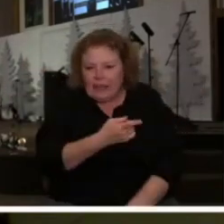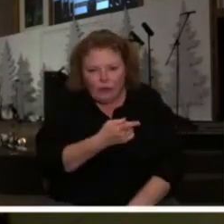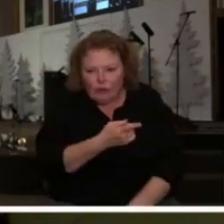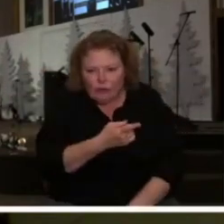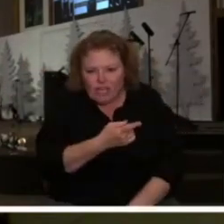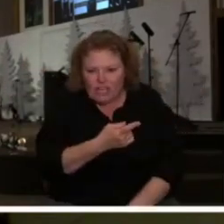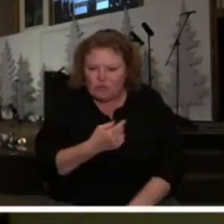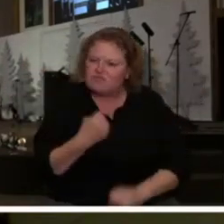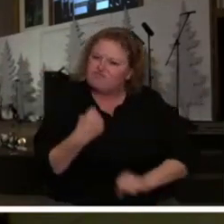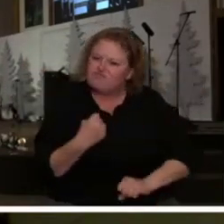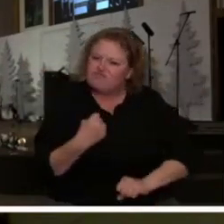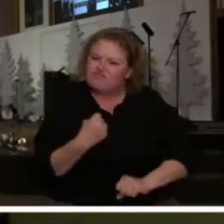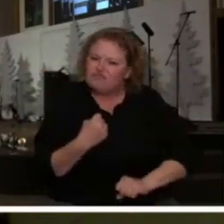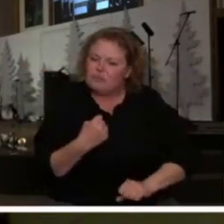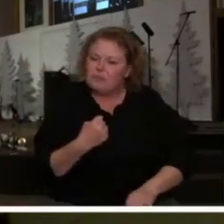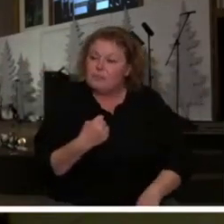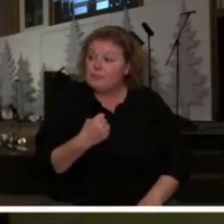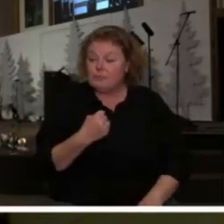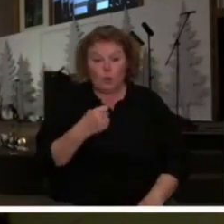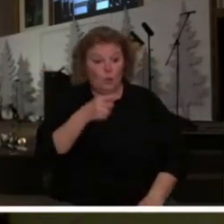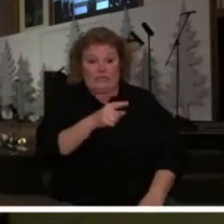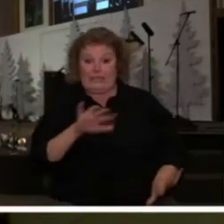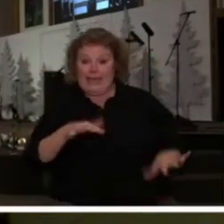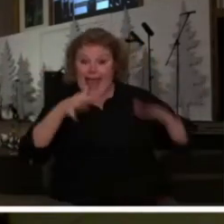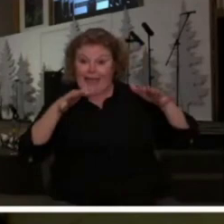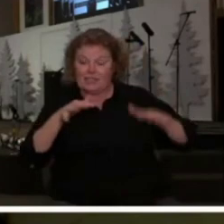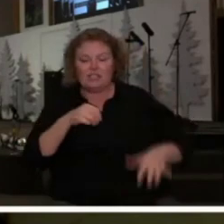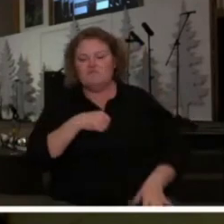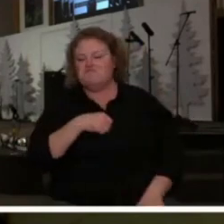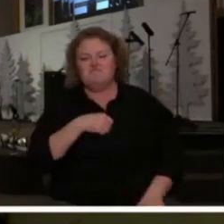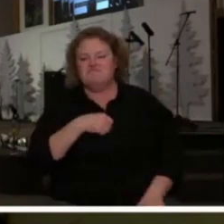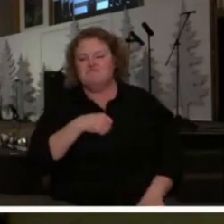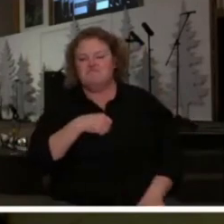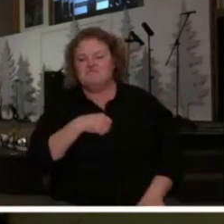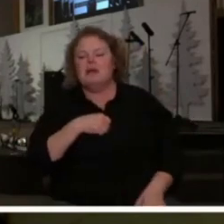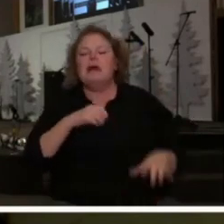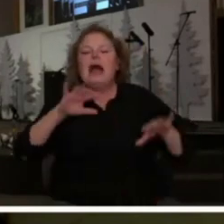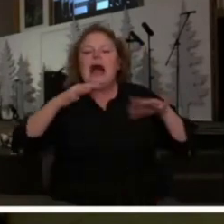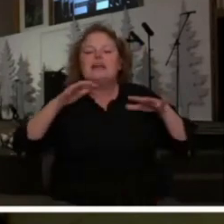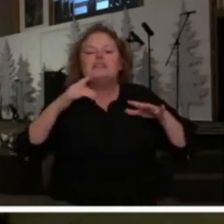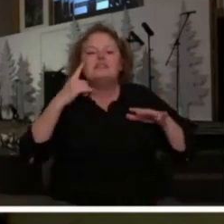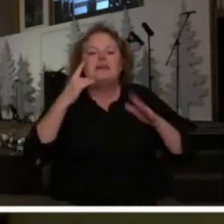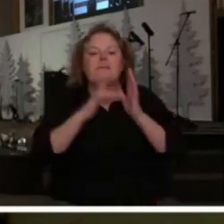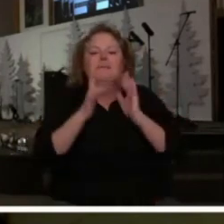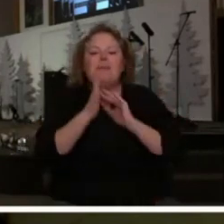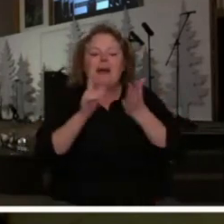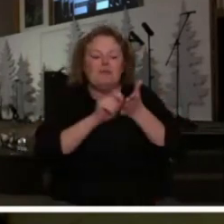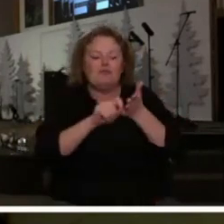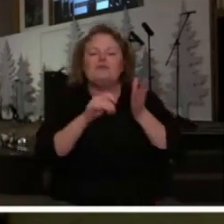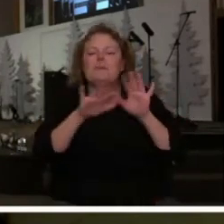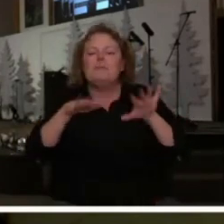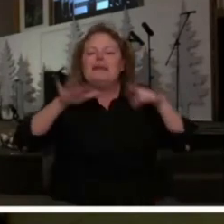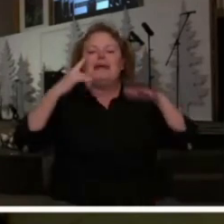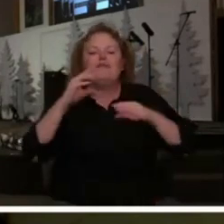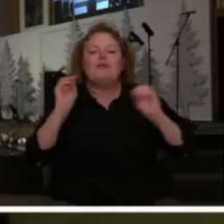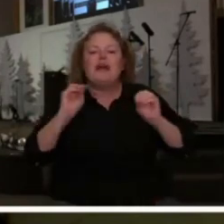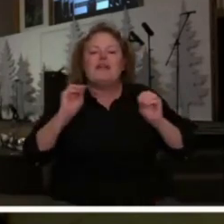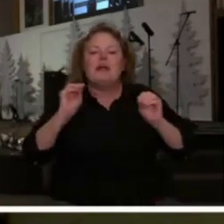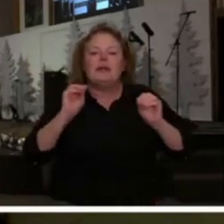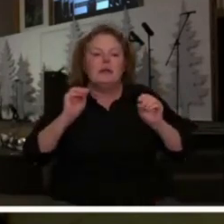an anxious person be anxious for nothing Lord they've changed the laws